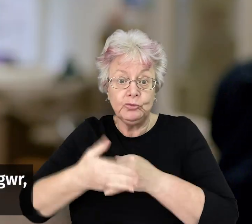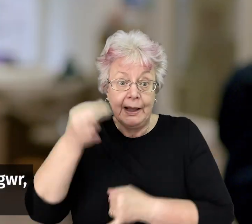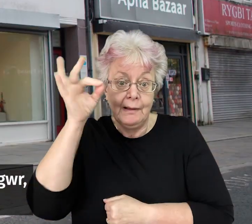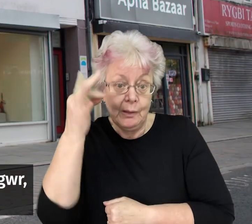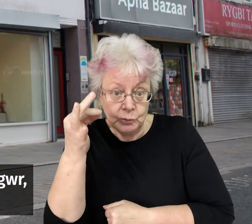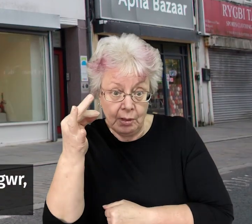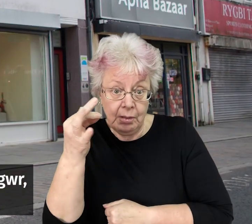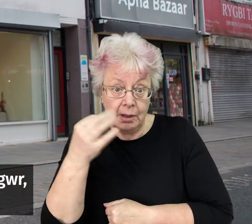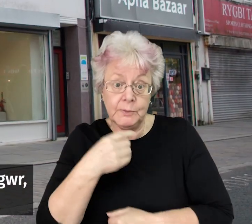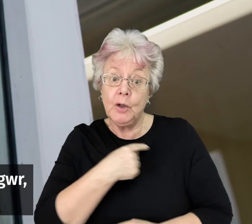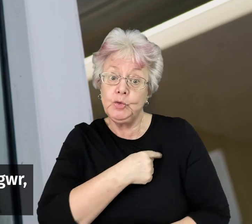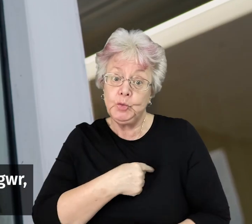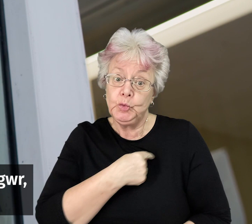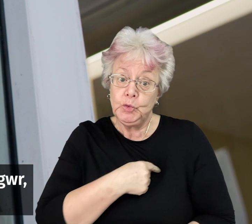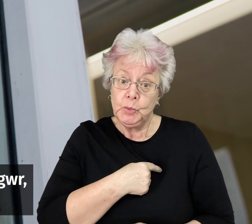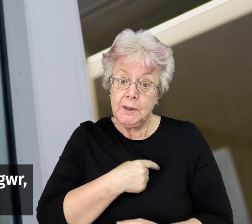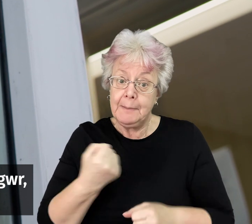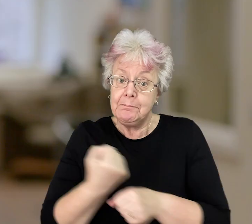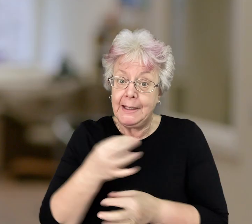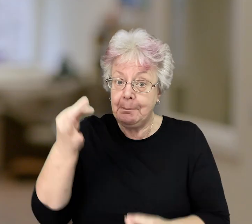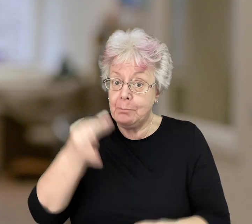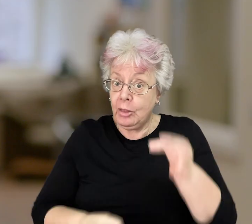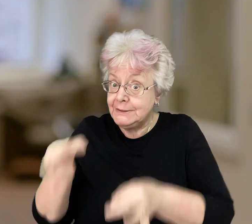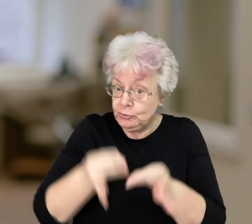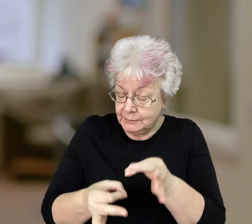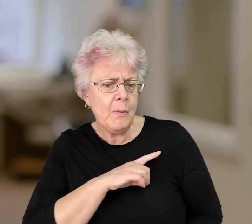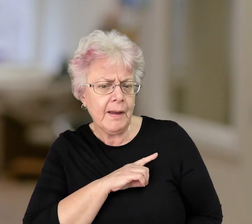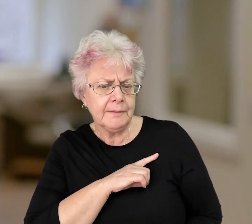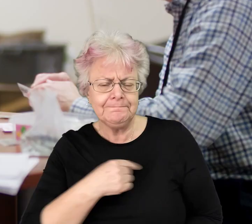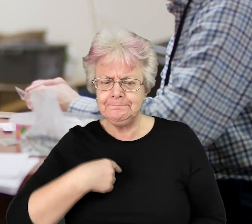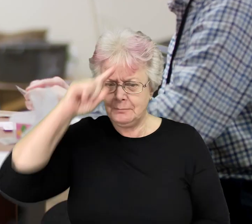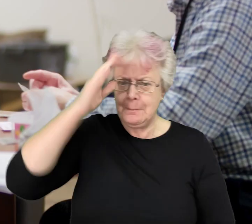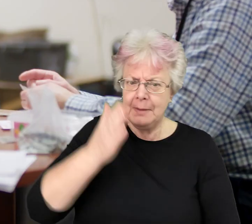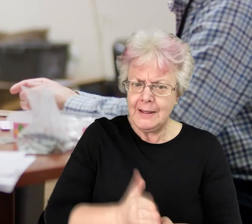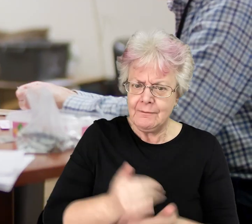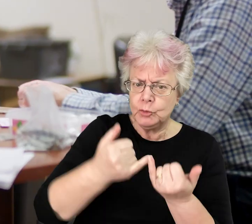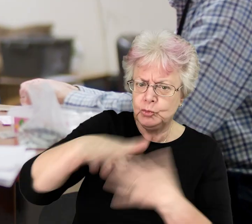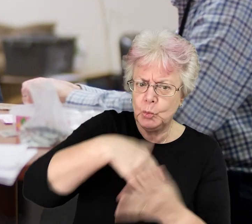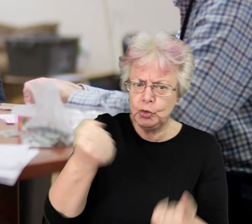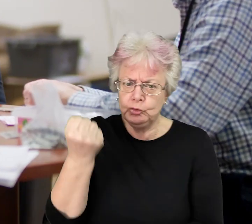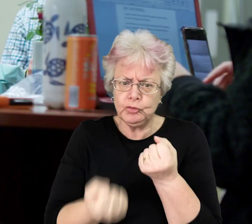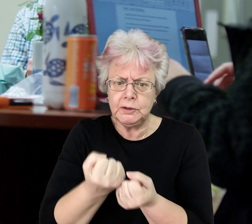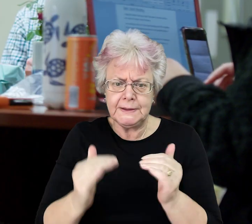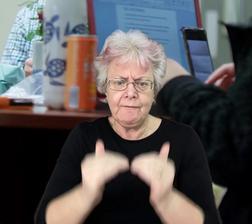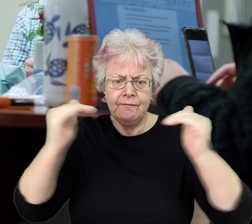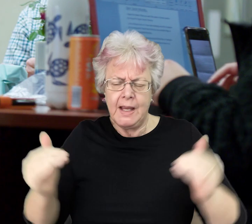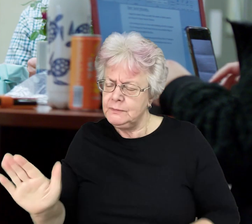Bridgene Council and I'm a trade union made politician and that's because I believe in social justice and fairness for all.